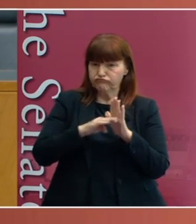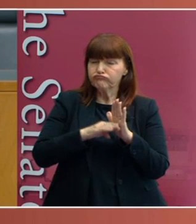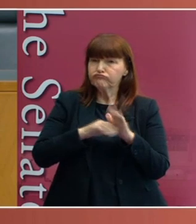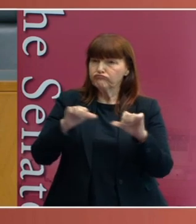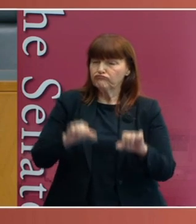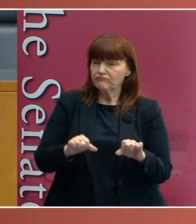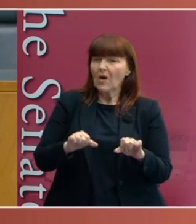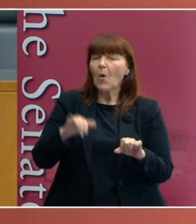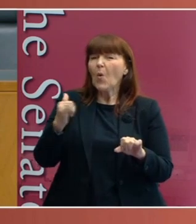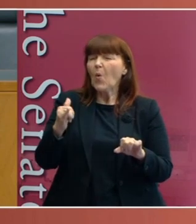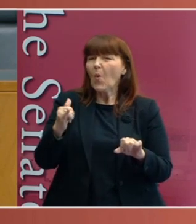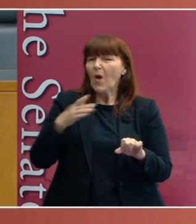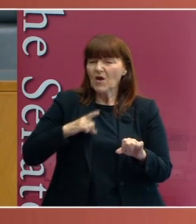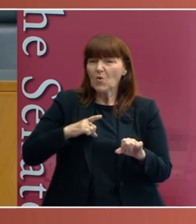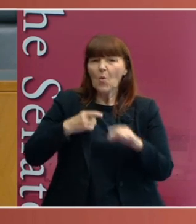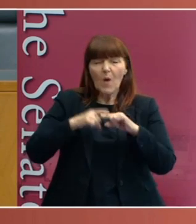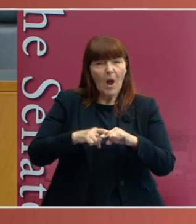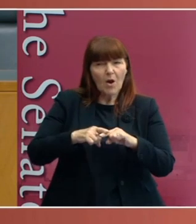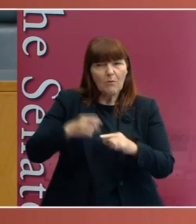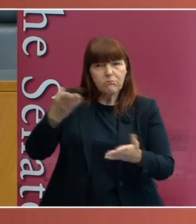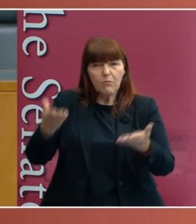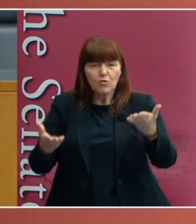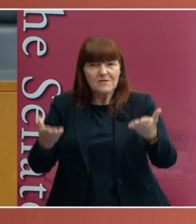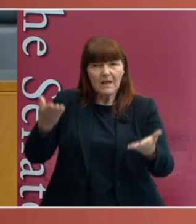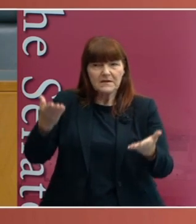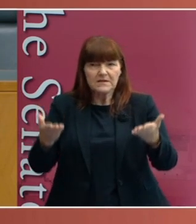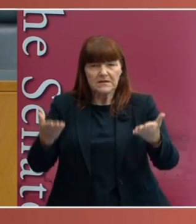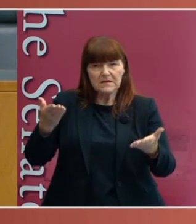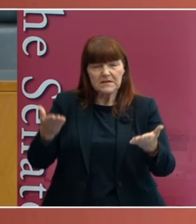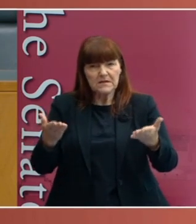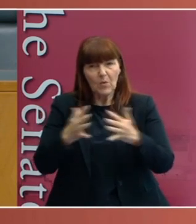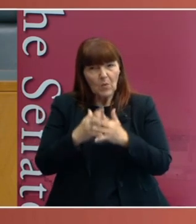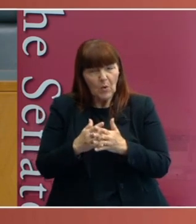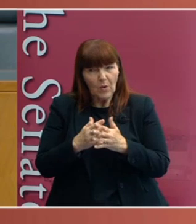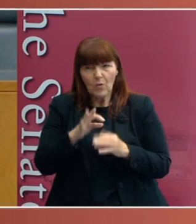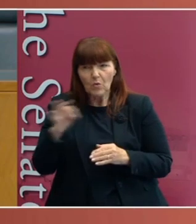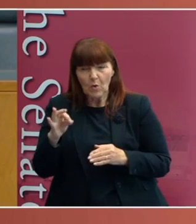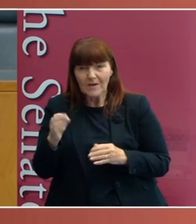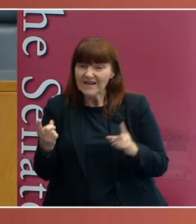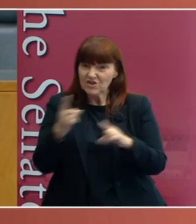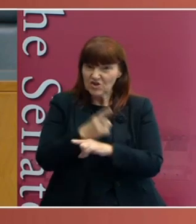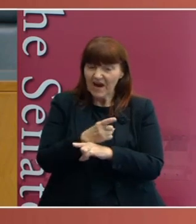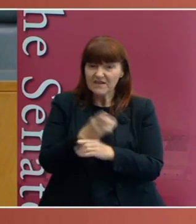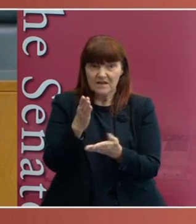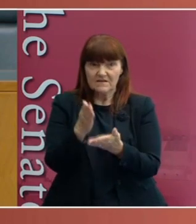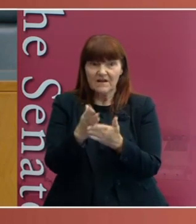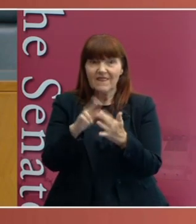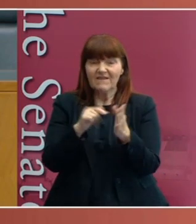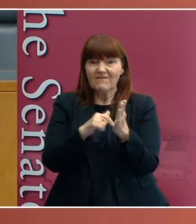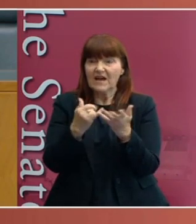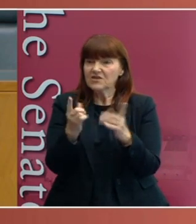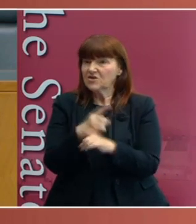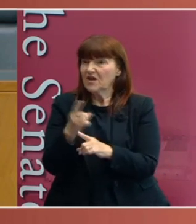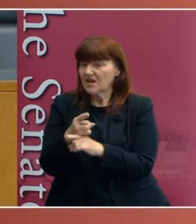reliant on proportionality, that proportionality changes as the facts change. And so how do you manage